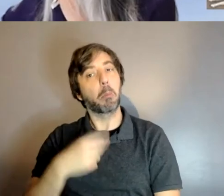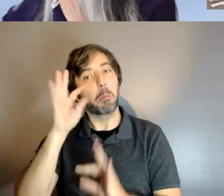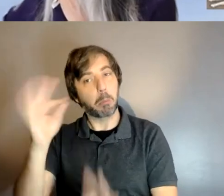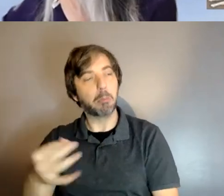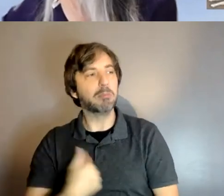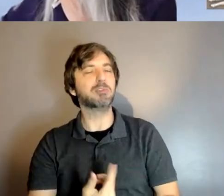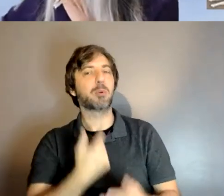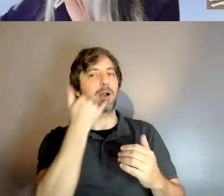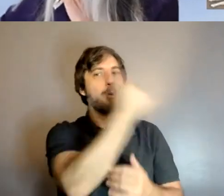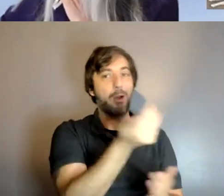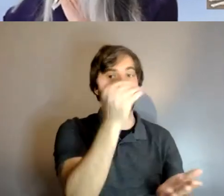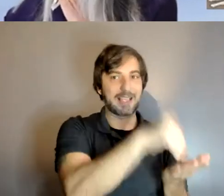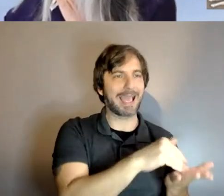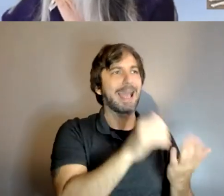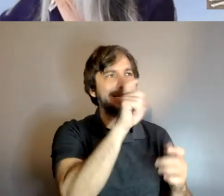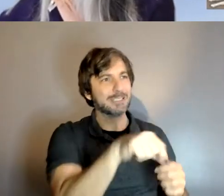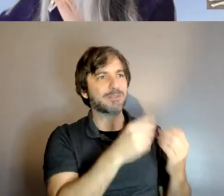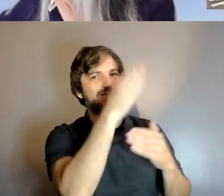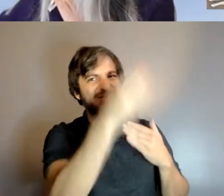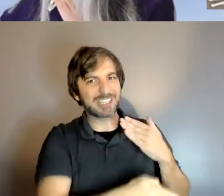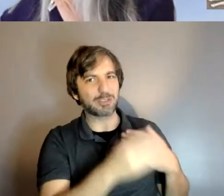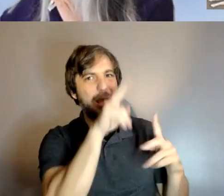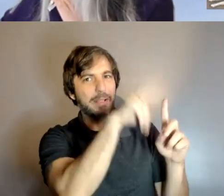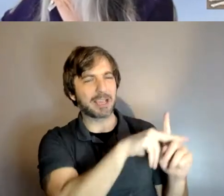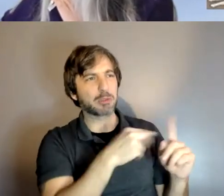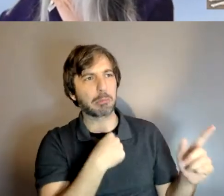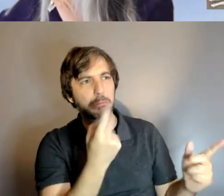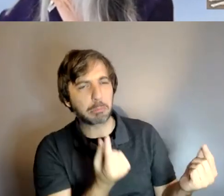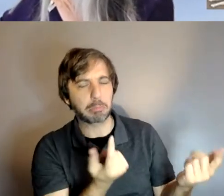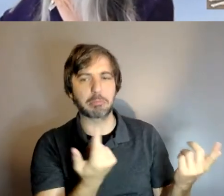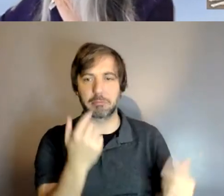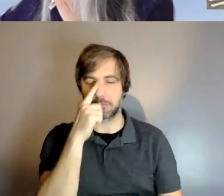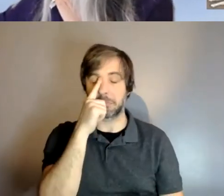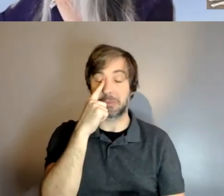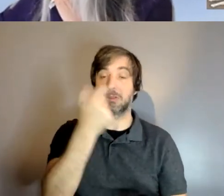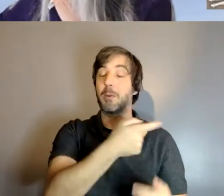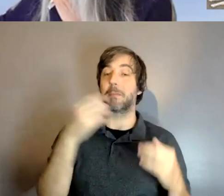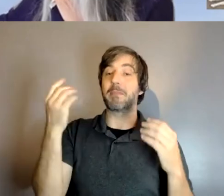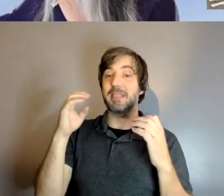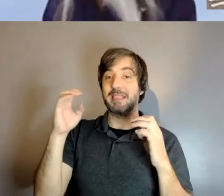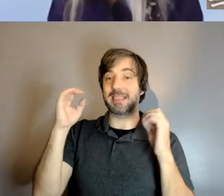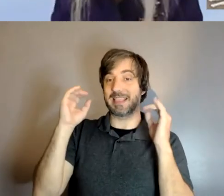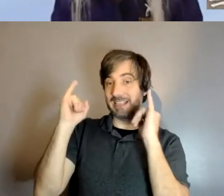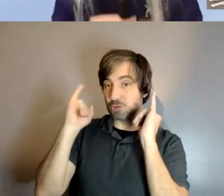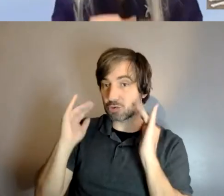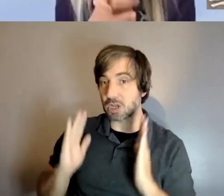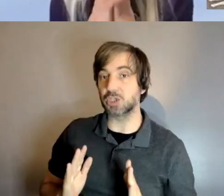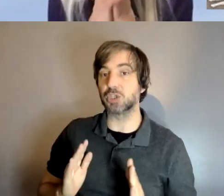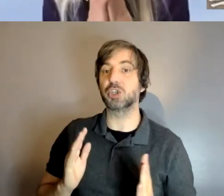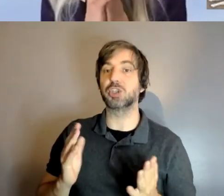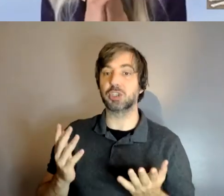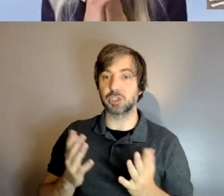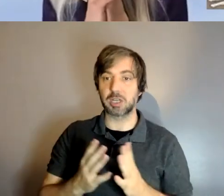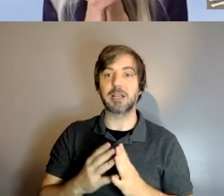application um what do we need so i had my certified o and m instructor sign off and then do a initial